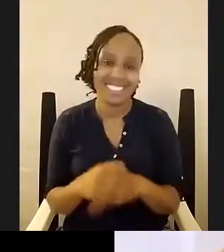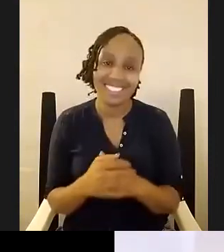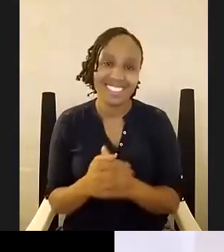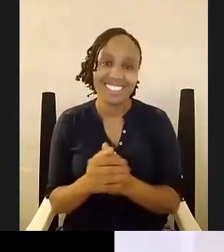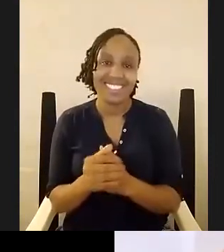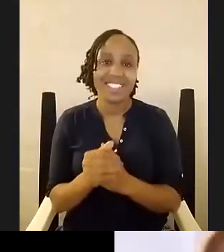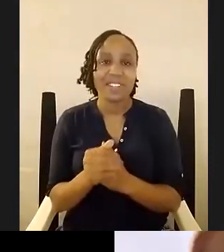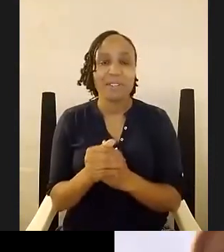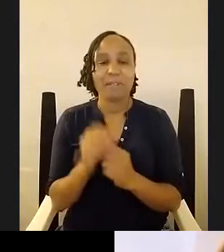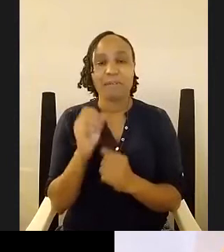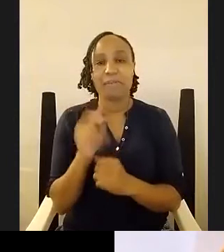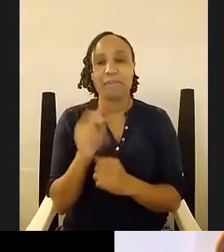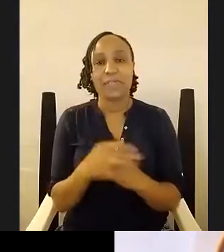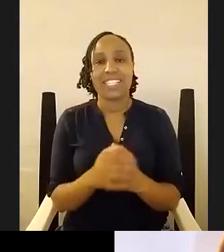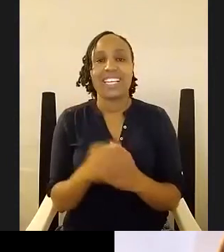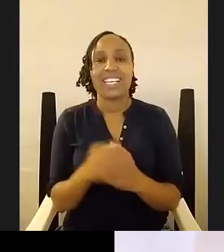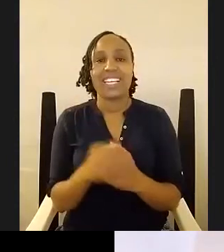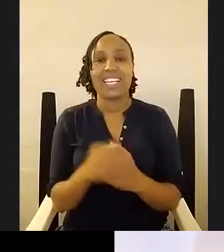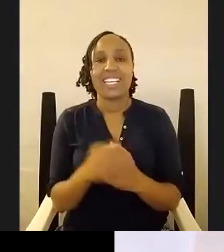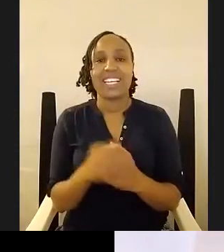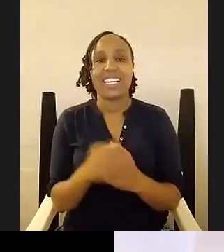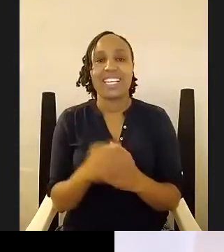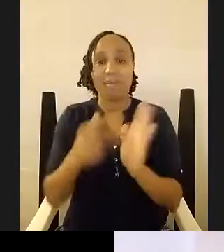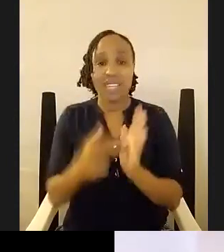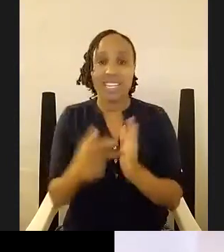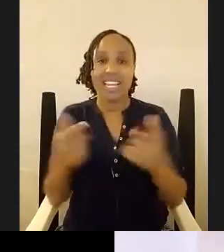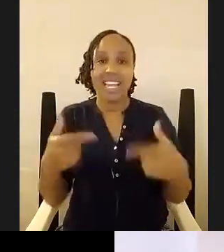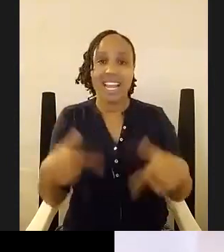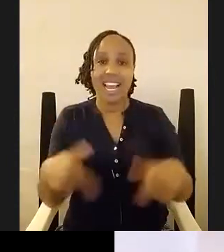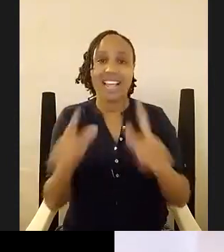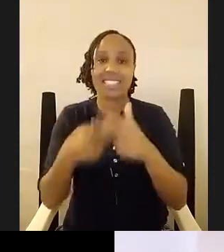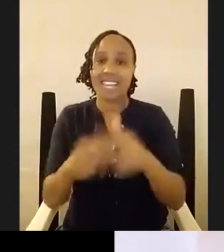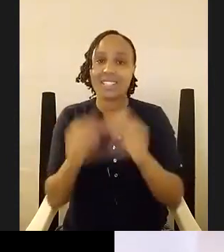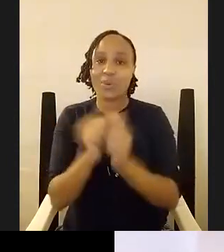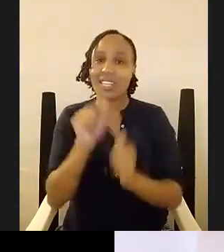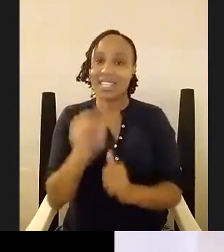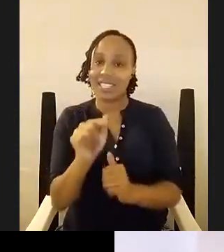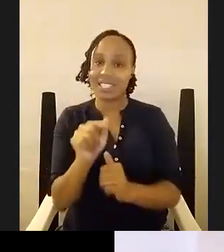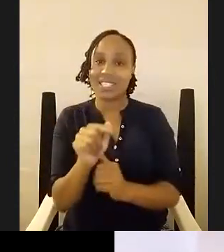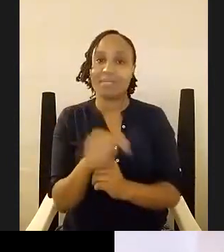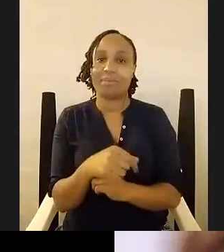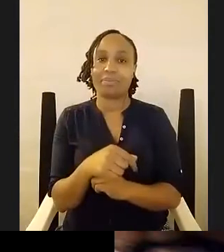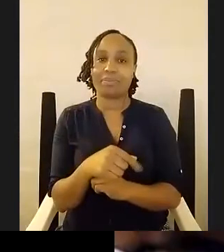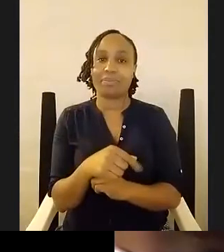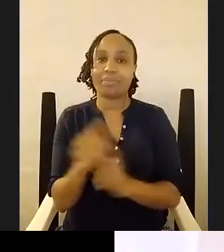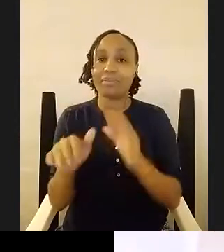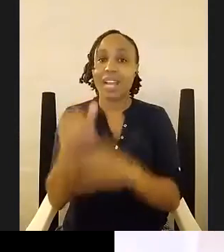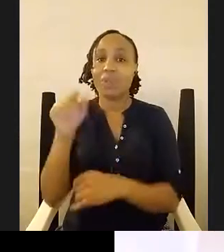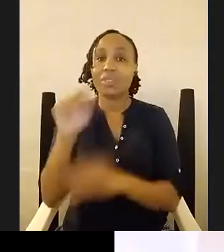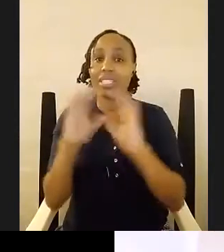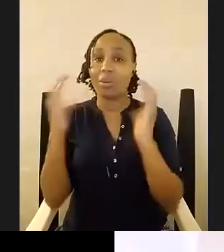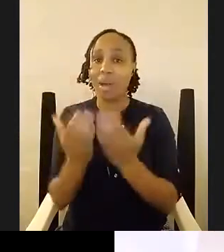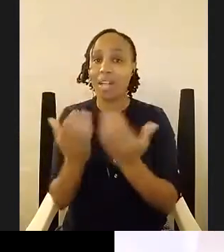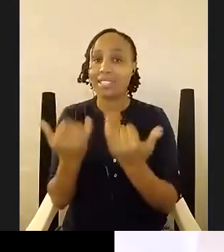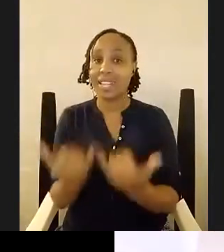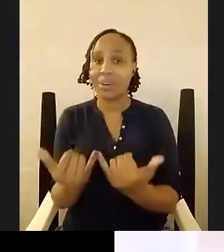well i mean yeah let's let's start with this you know this is out in the world now you know yeah you wrote me